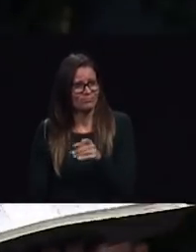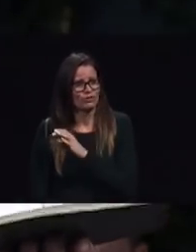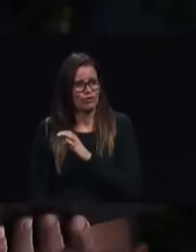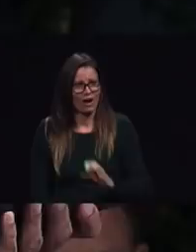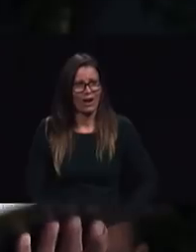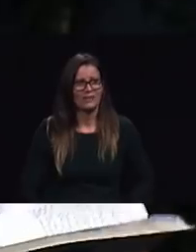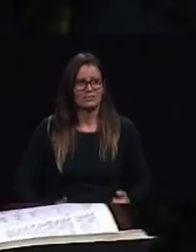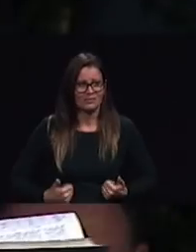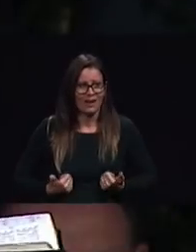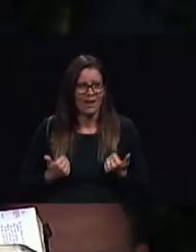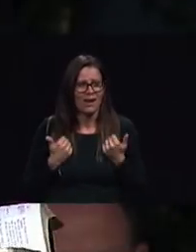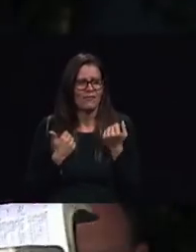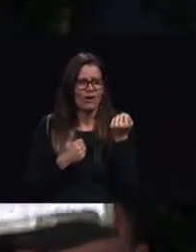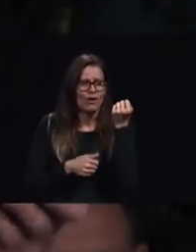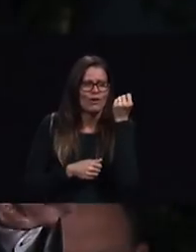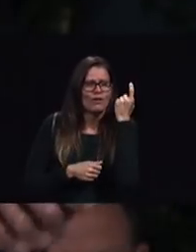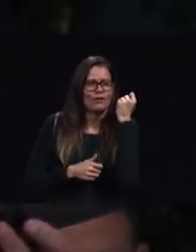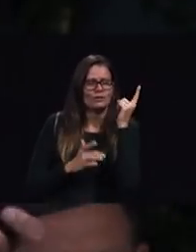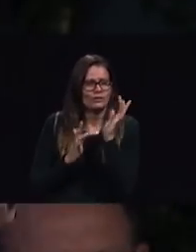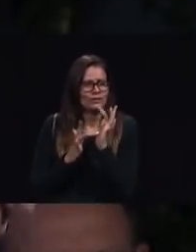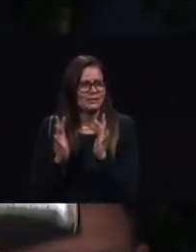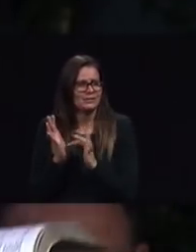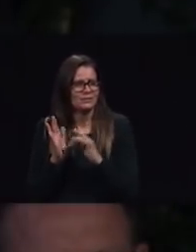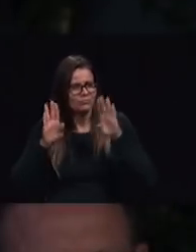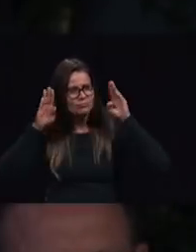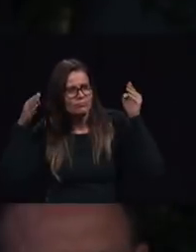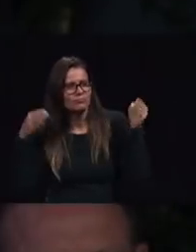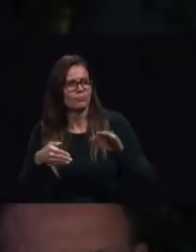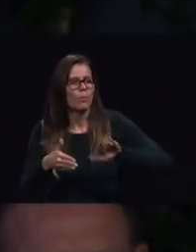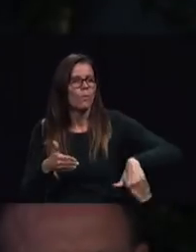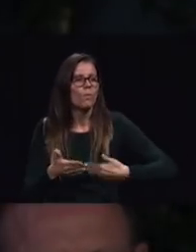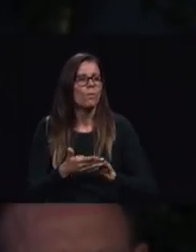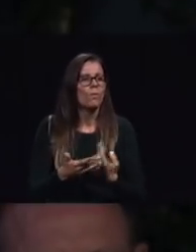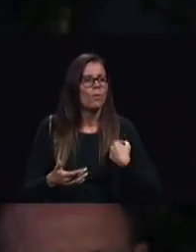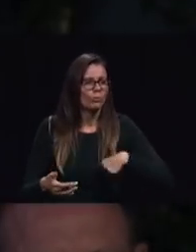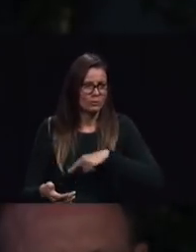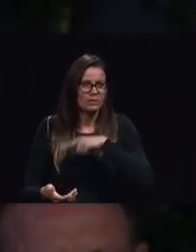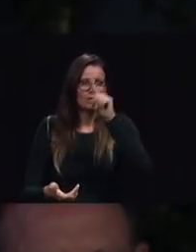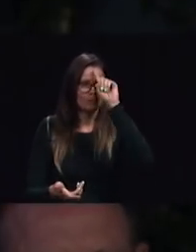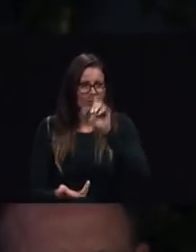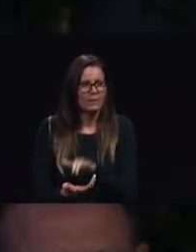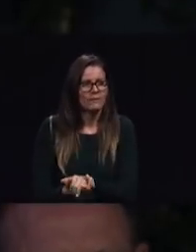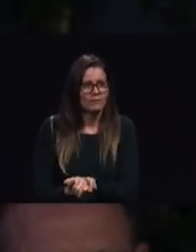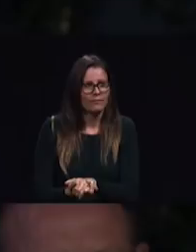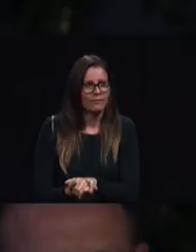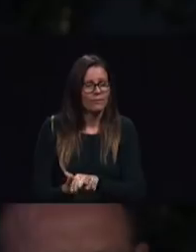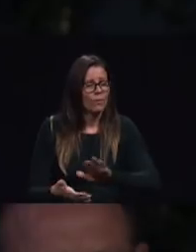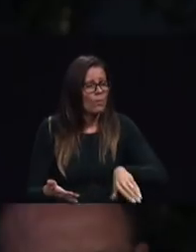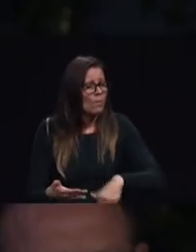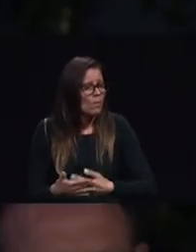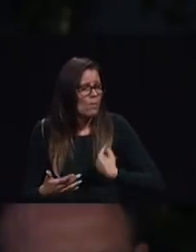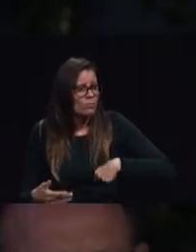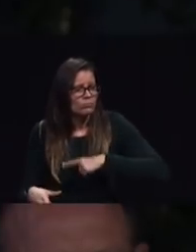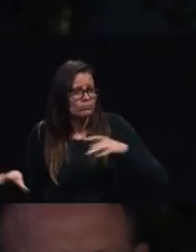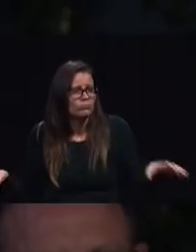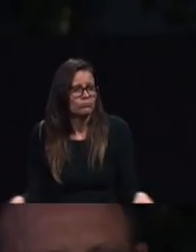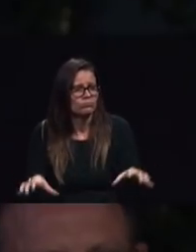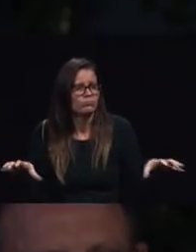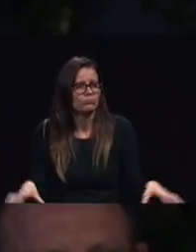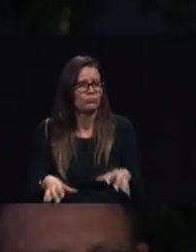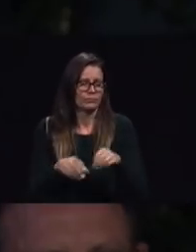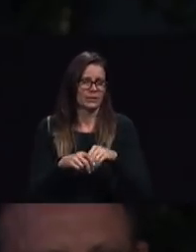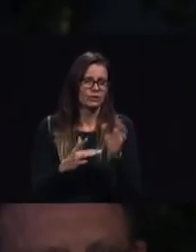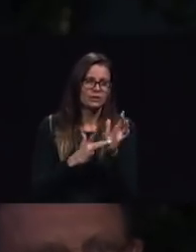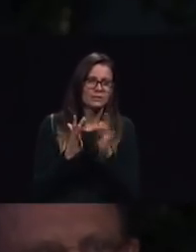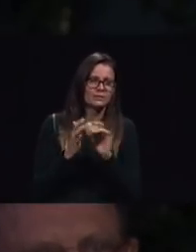the center of all that we believe and all that we do in his name he is the one who accomplishes every